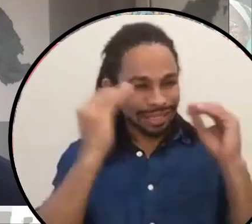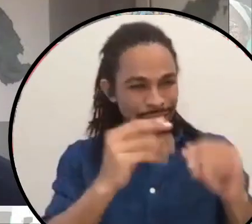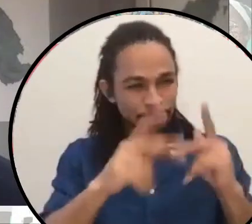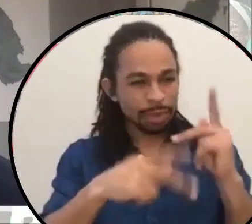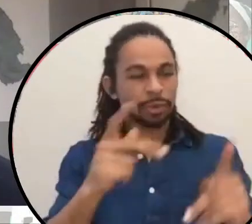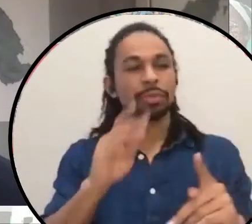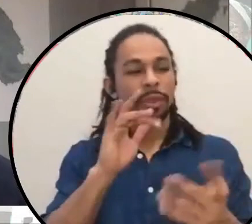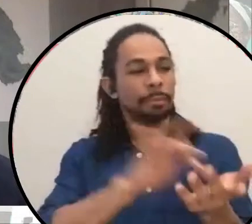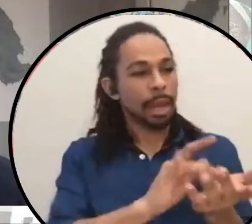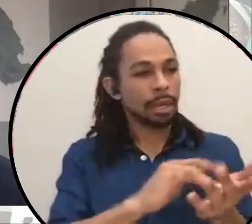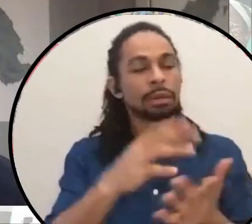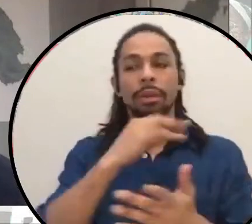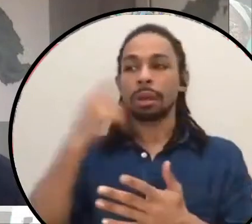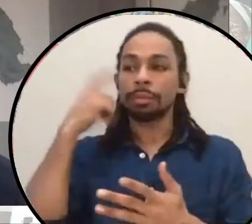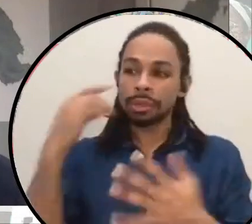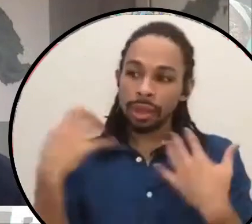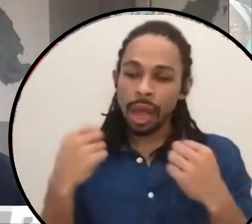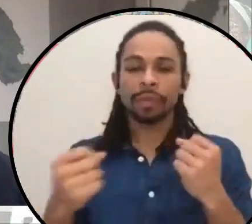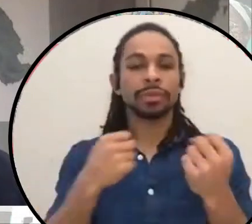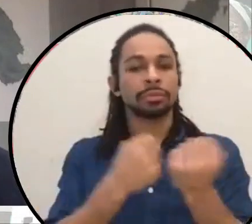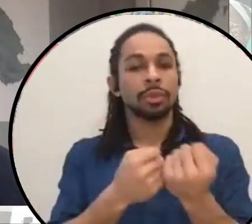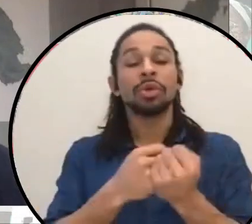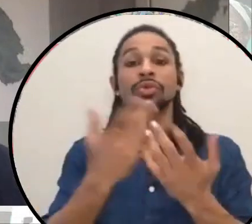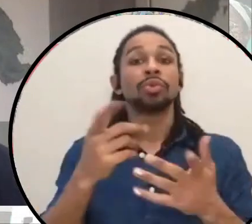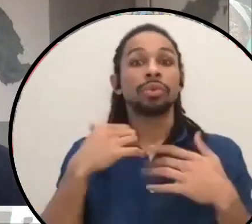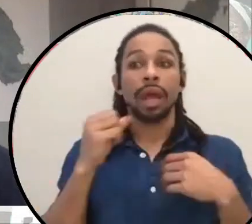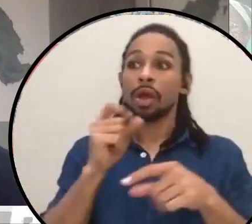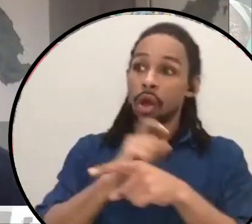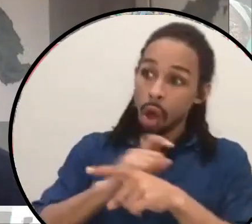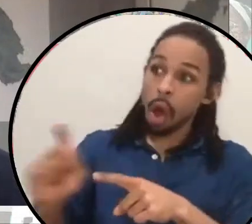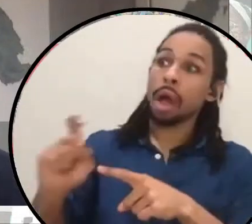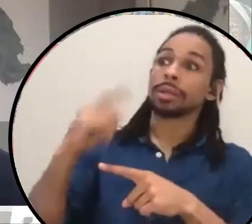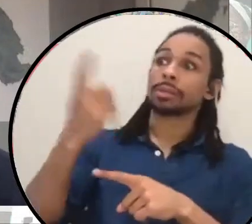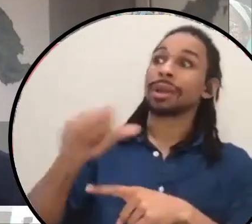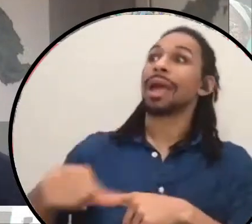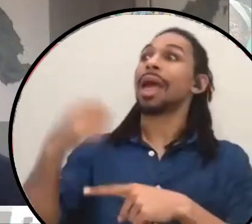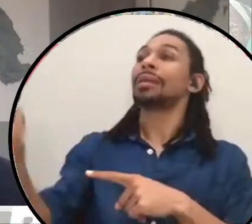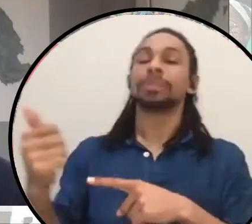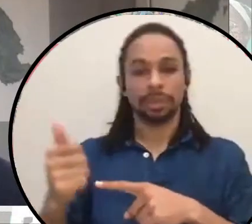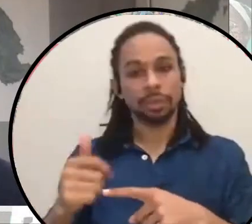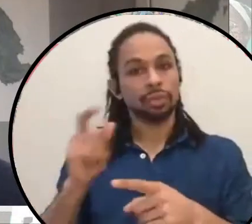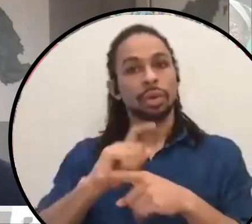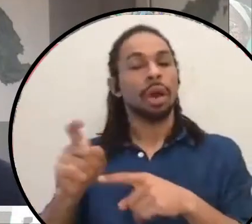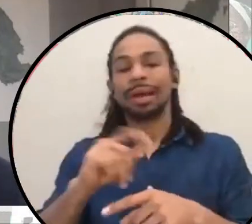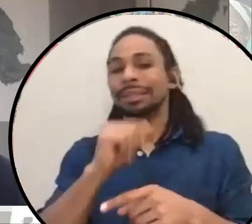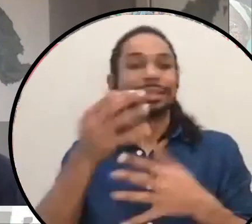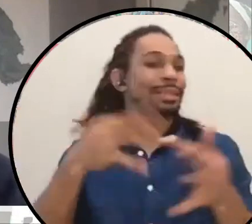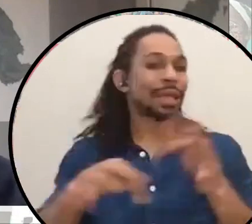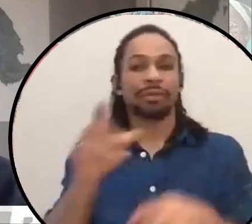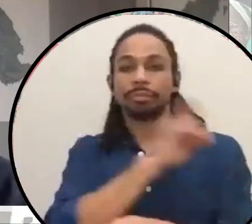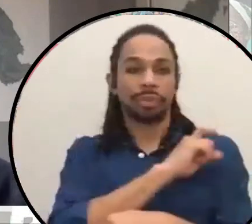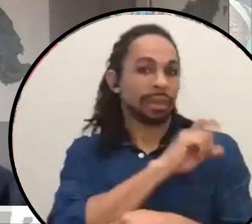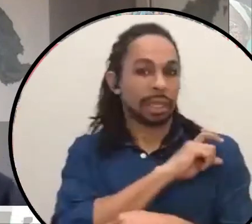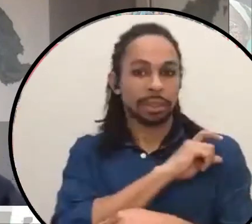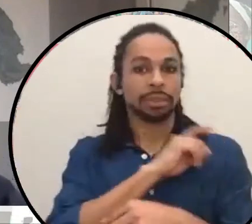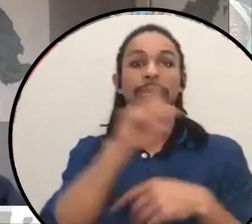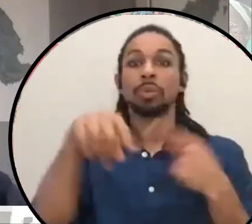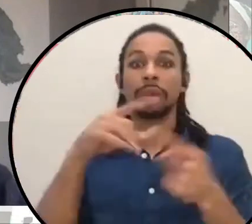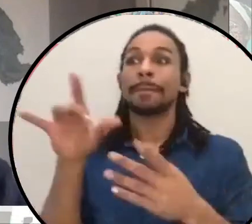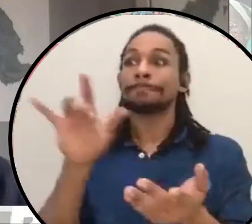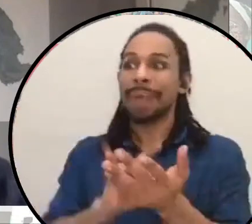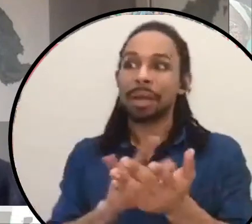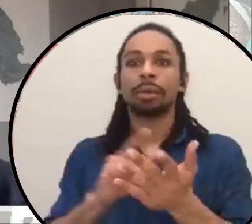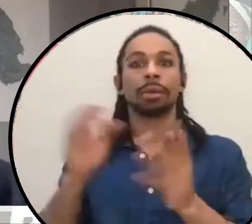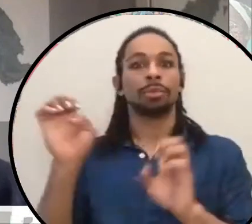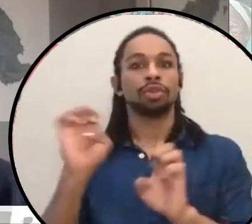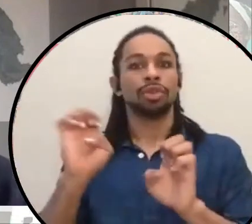and mental health support skills. So there's somebody else to call when that medical or mental health emergency is happening. That's not going to bring the cops. So very practical,